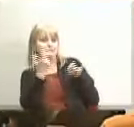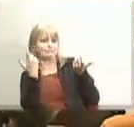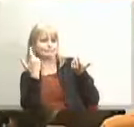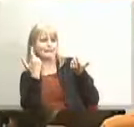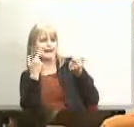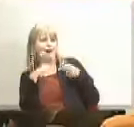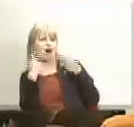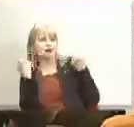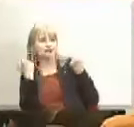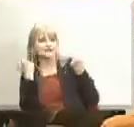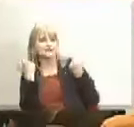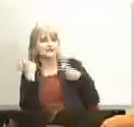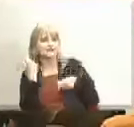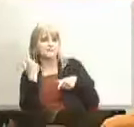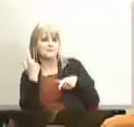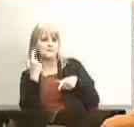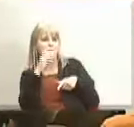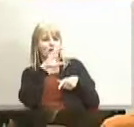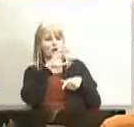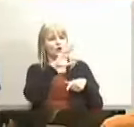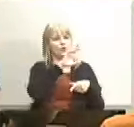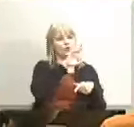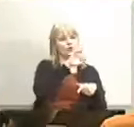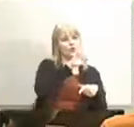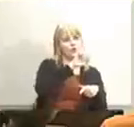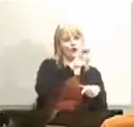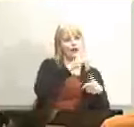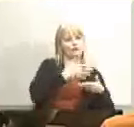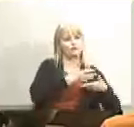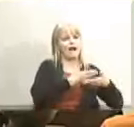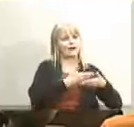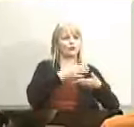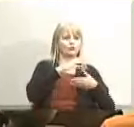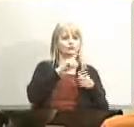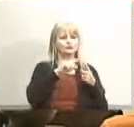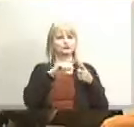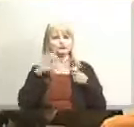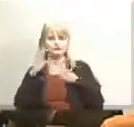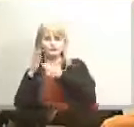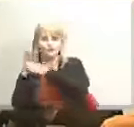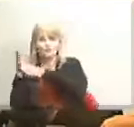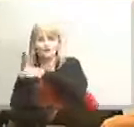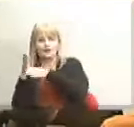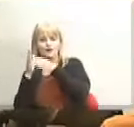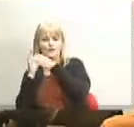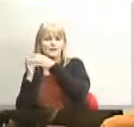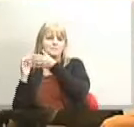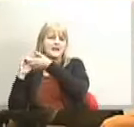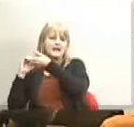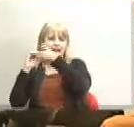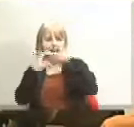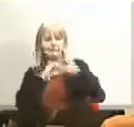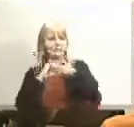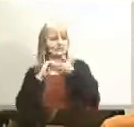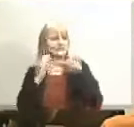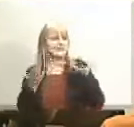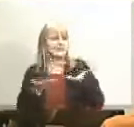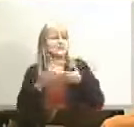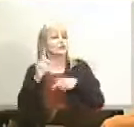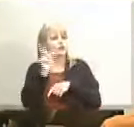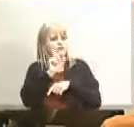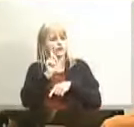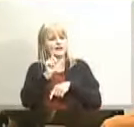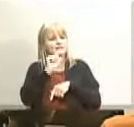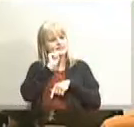um our cradle to career initiative and the collaboration that's going on in louisville isn't unique